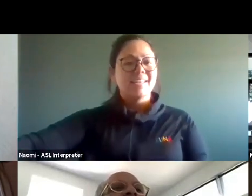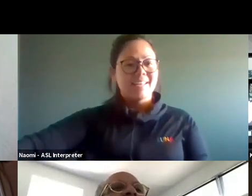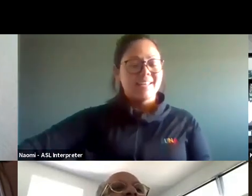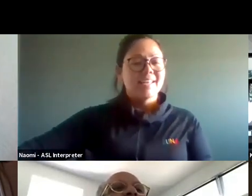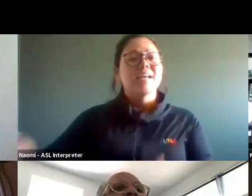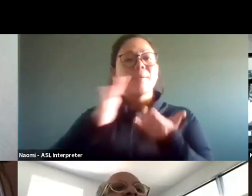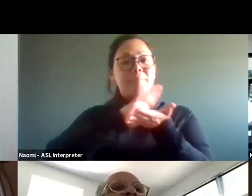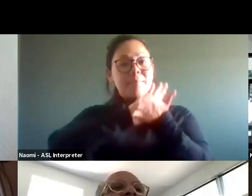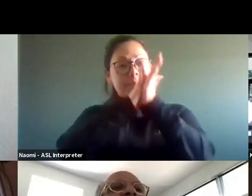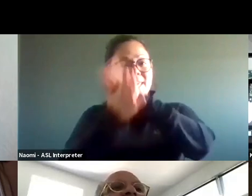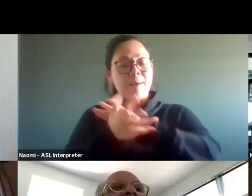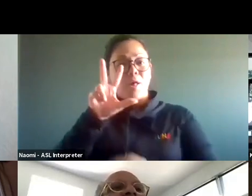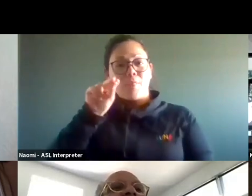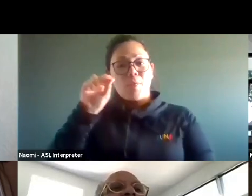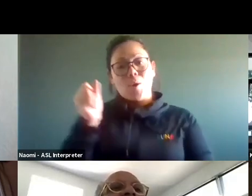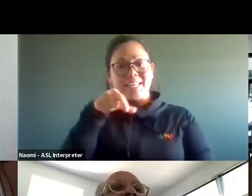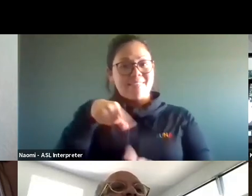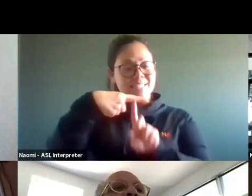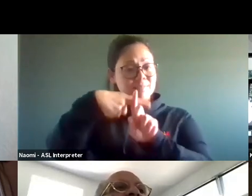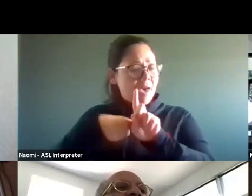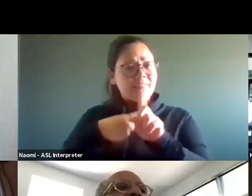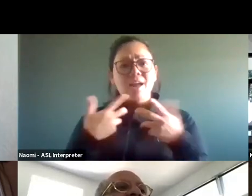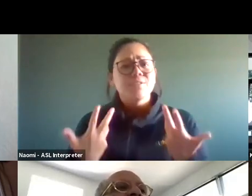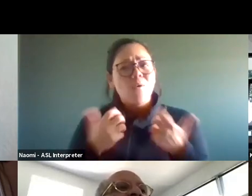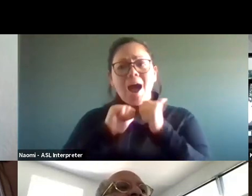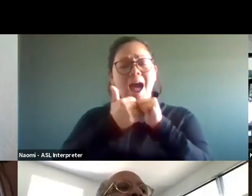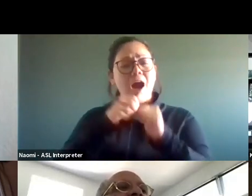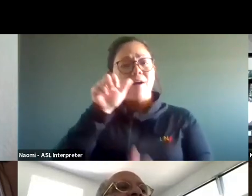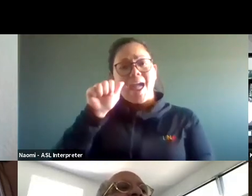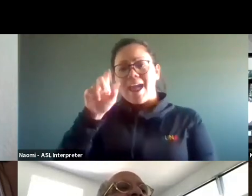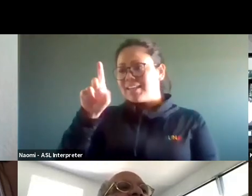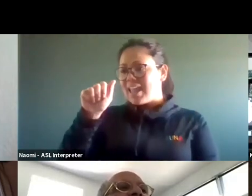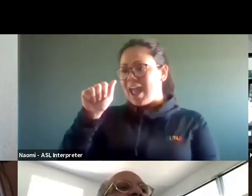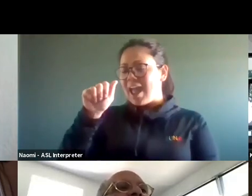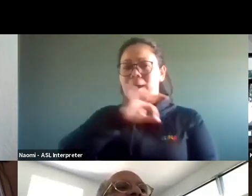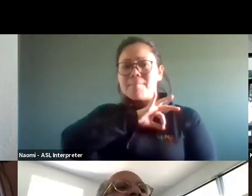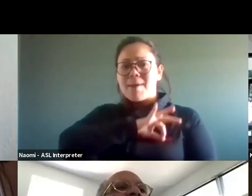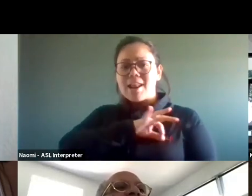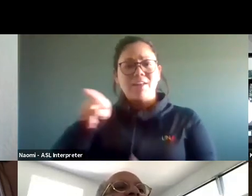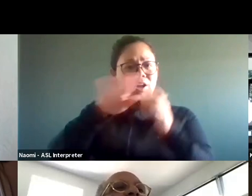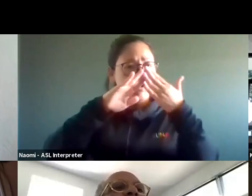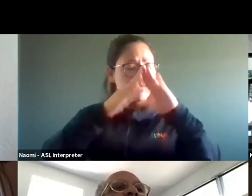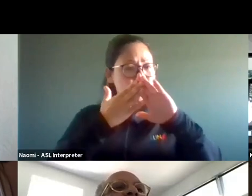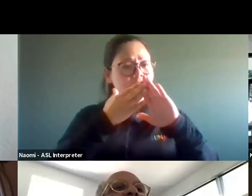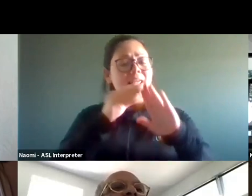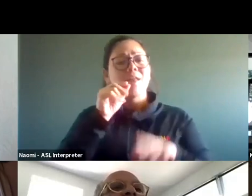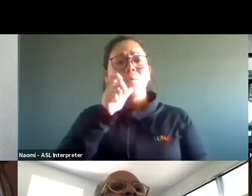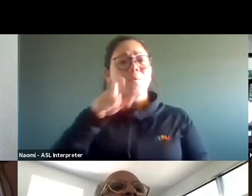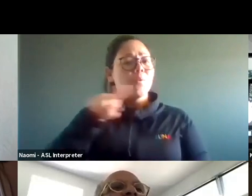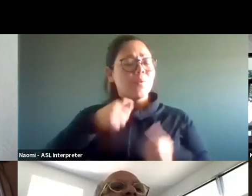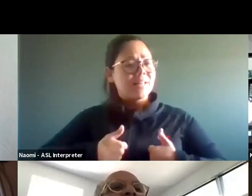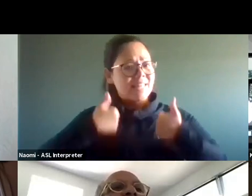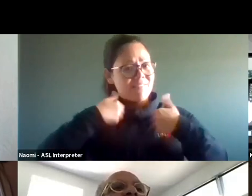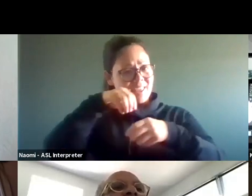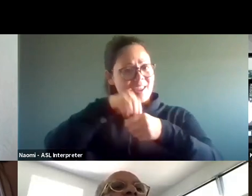month, but how exactly does the ADA benefit communities and the Hoosiers that live in them when it comes to the